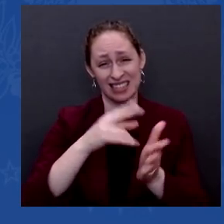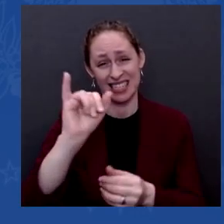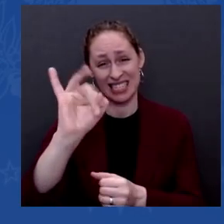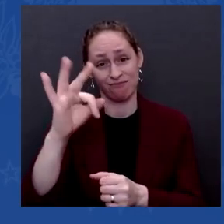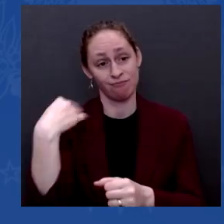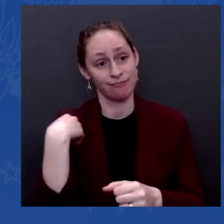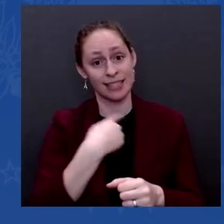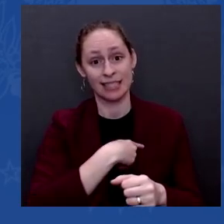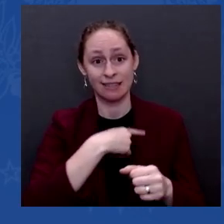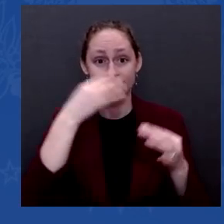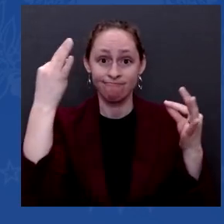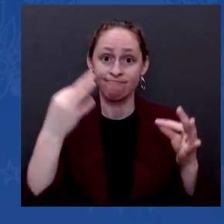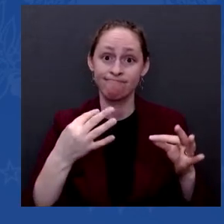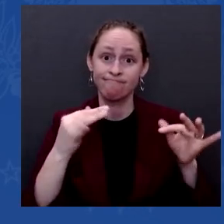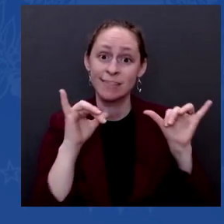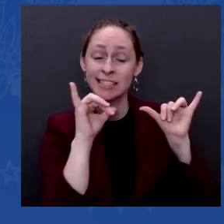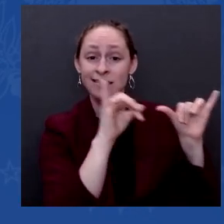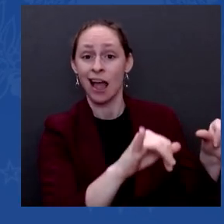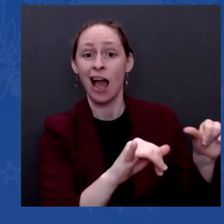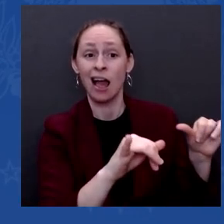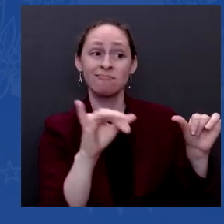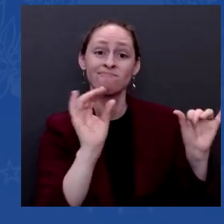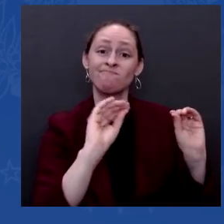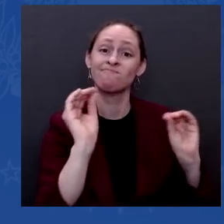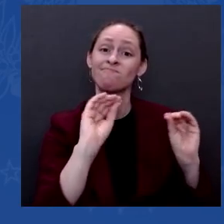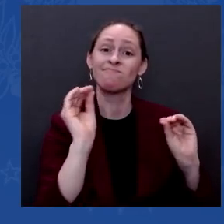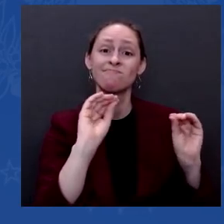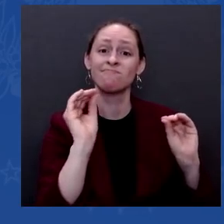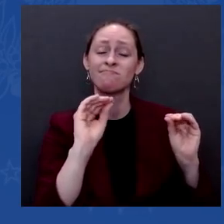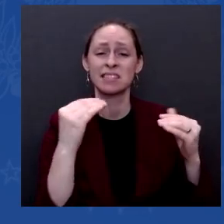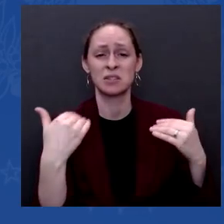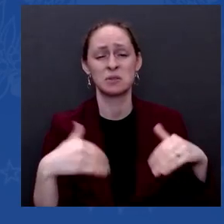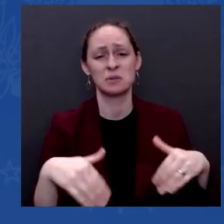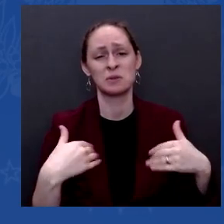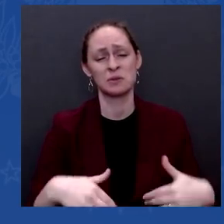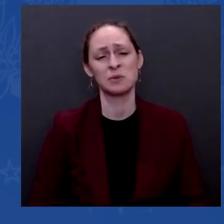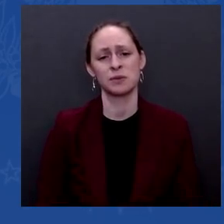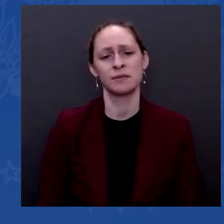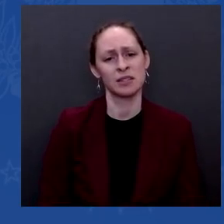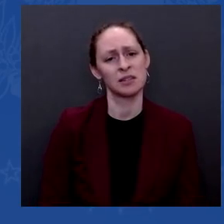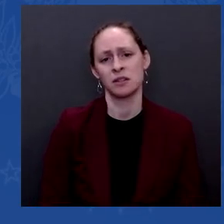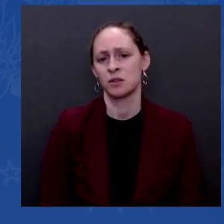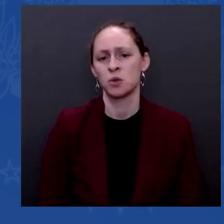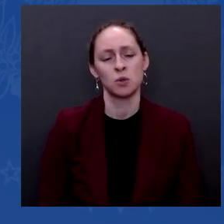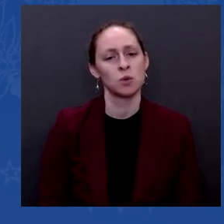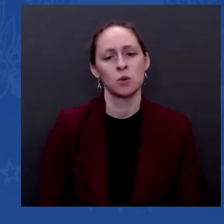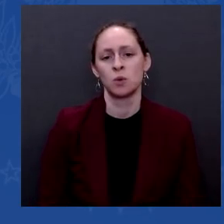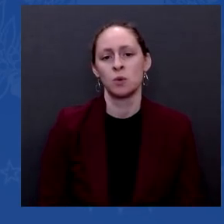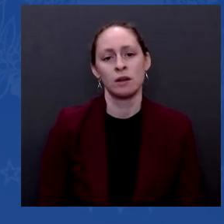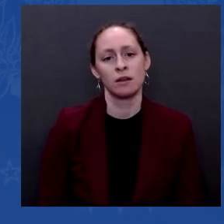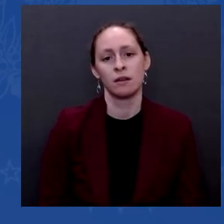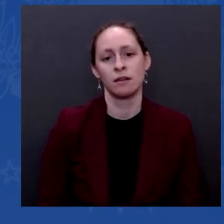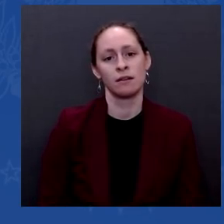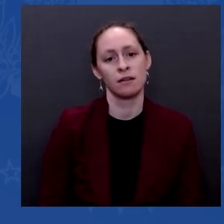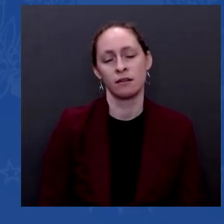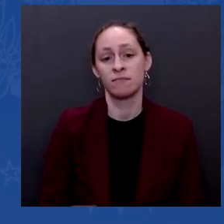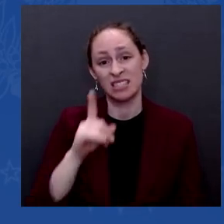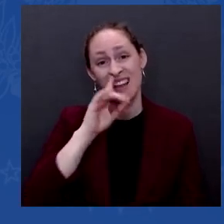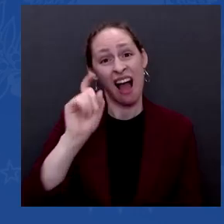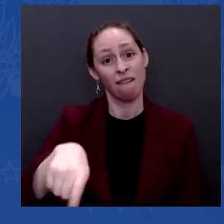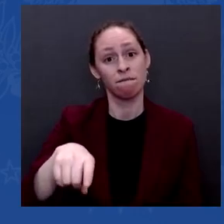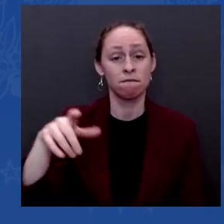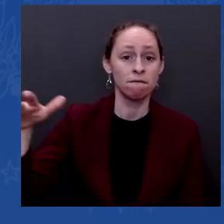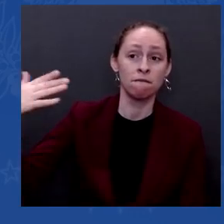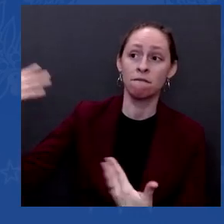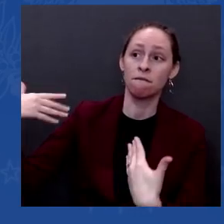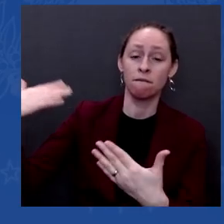asked to put somewhere between 20 and 50,000 more troops back in. Because the only reason more Americans weren't being killed